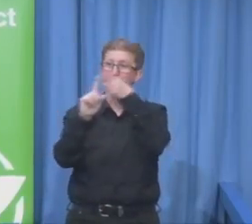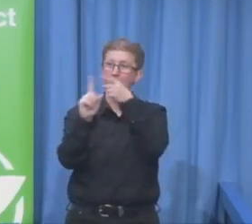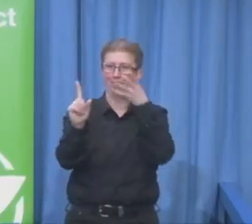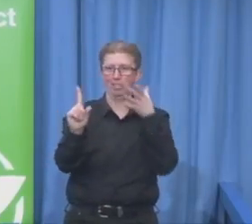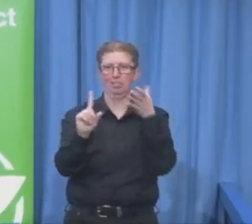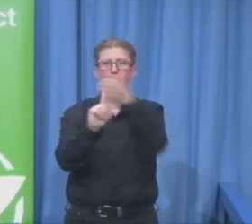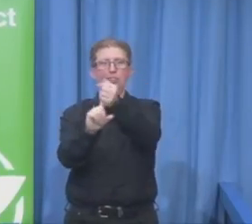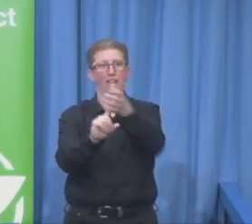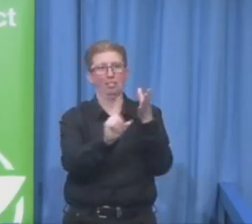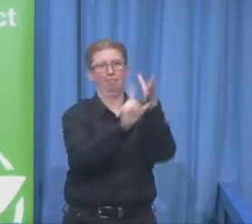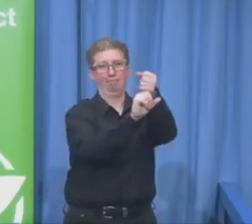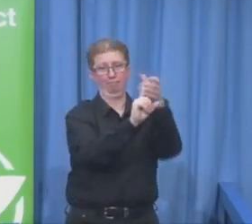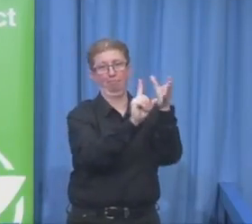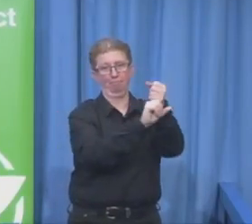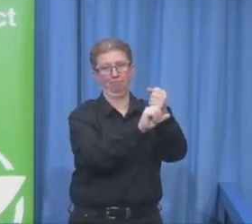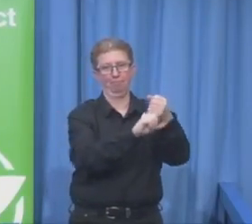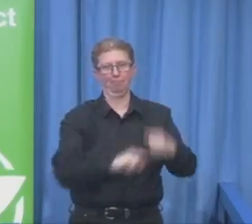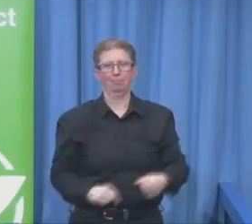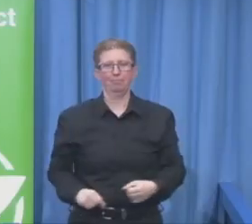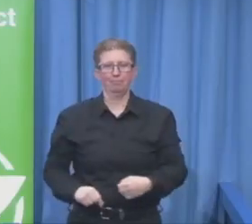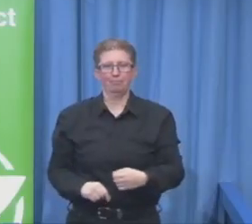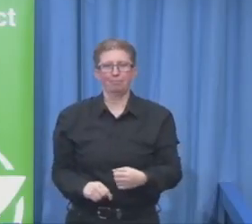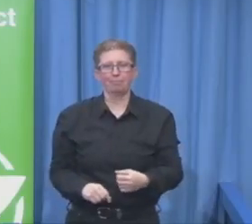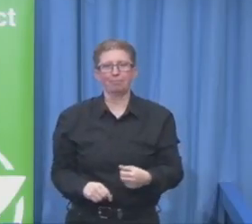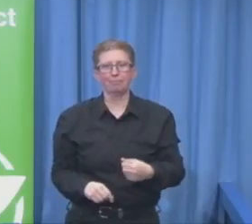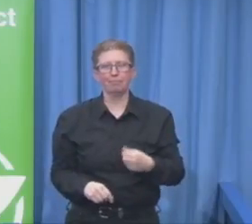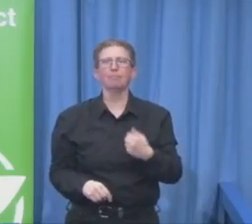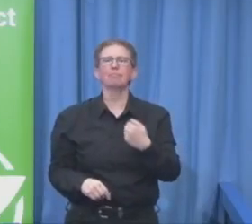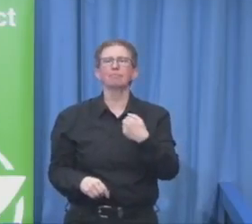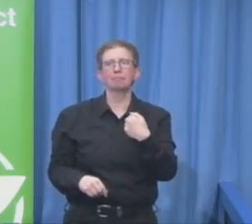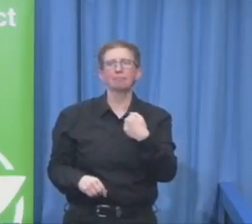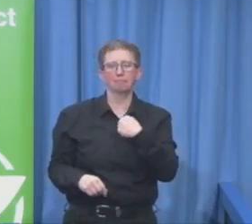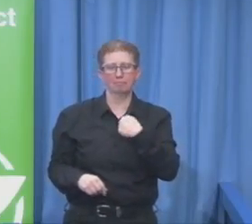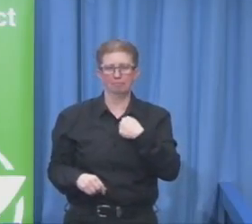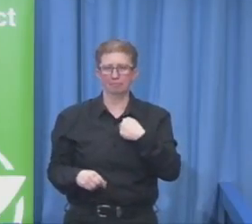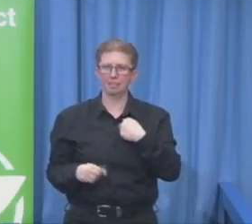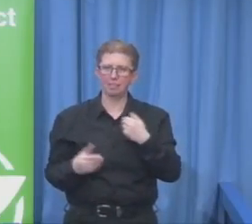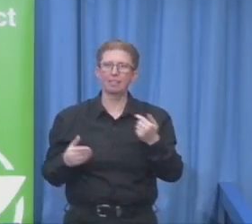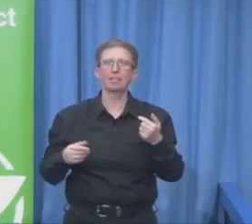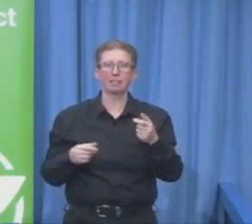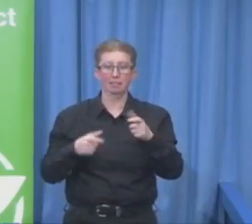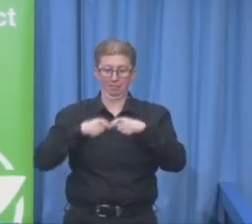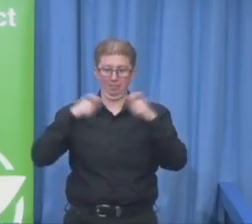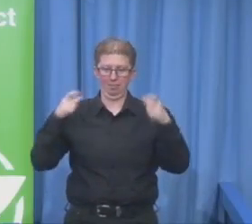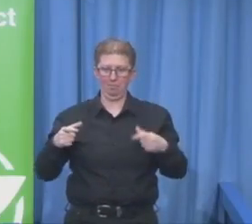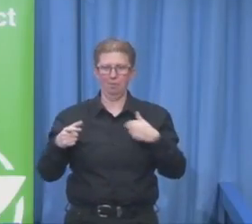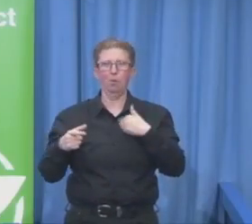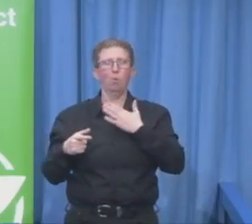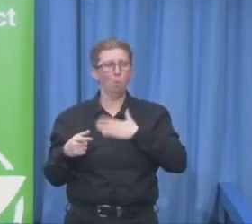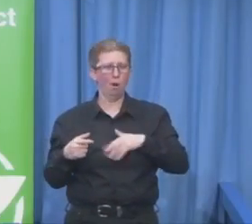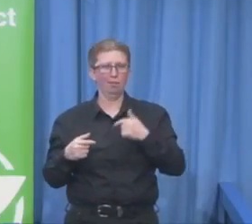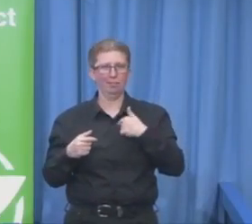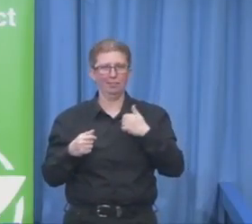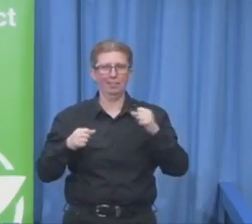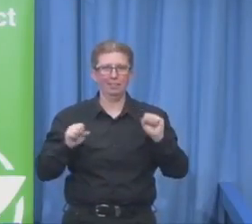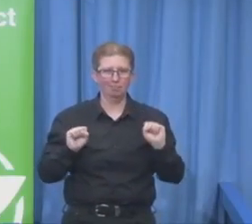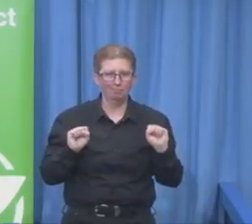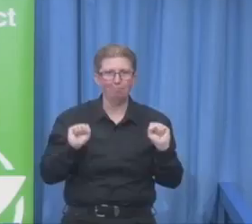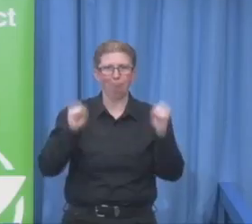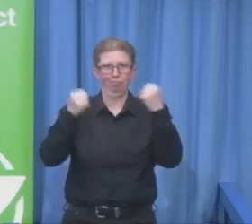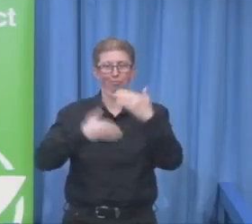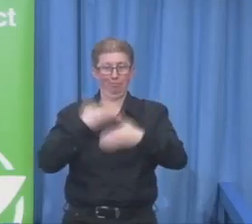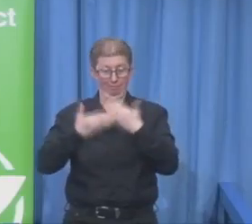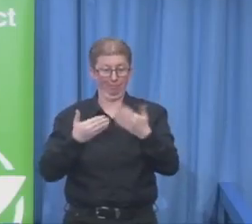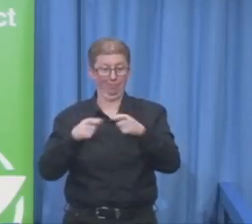I'm trying to do with my organisation. It is called A Tempo. We try to encourage people with